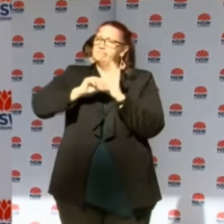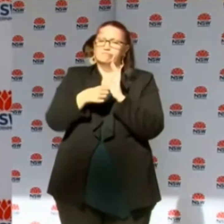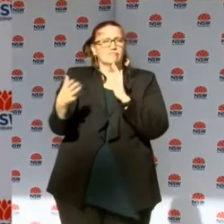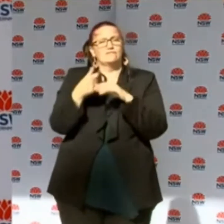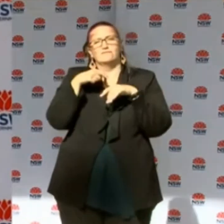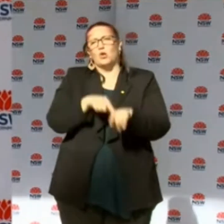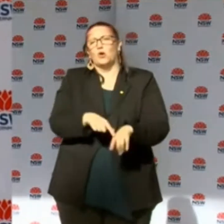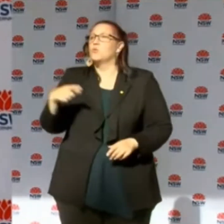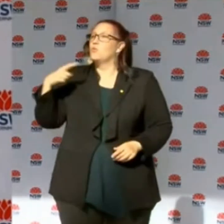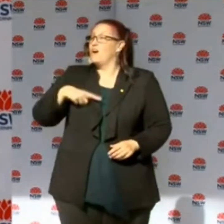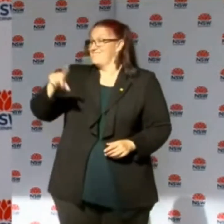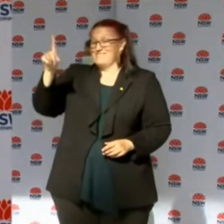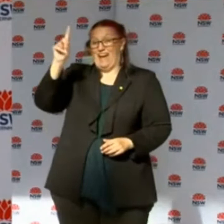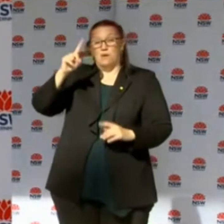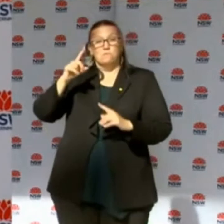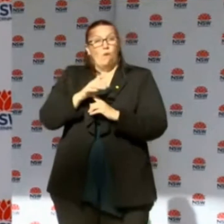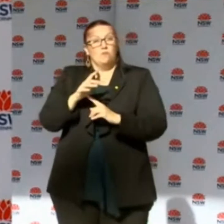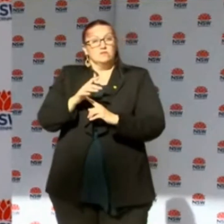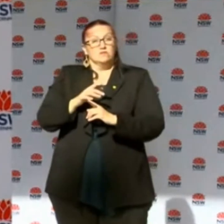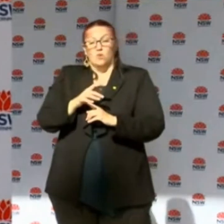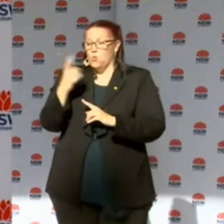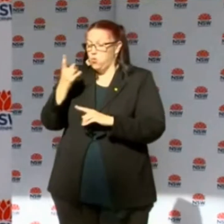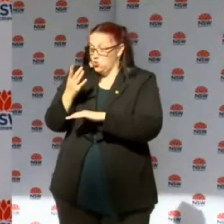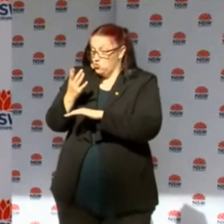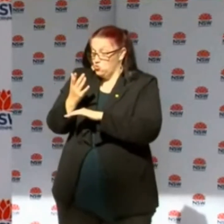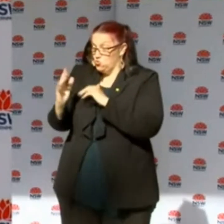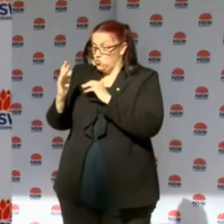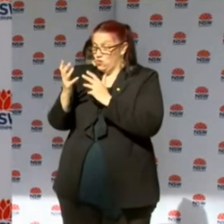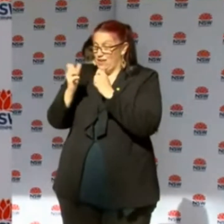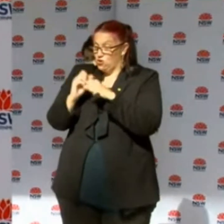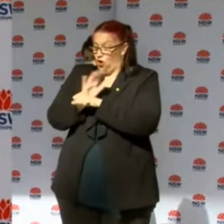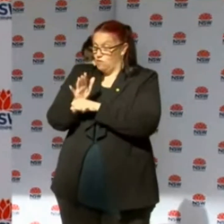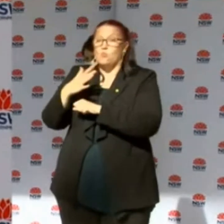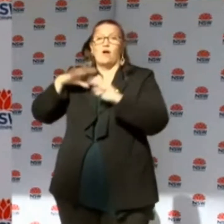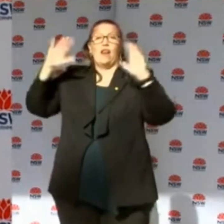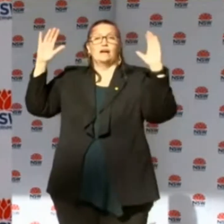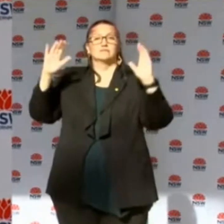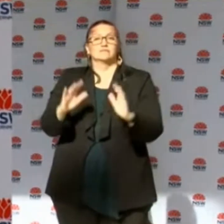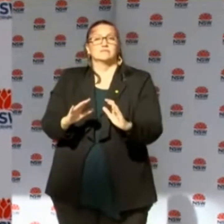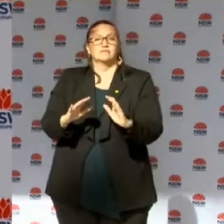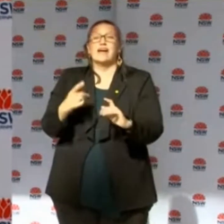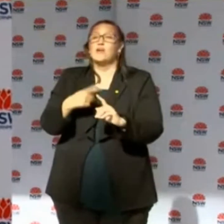see those new cases and unlinked cases decline. Thank you.